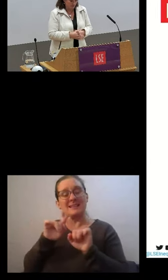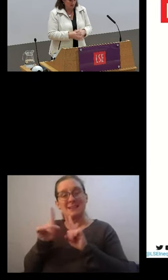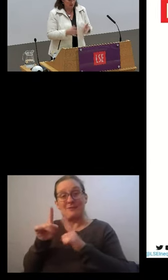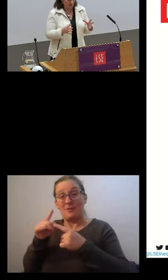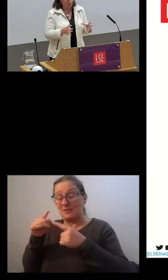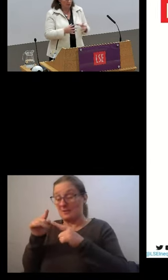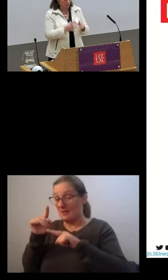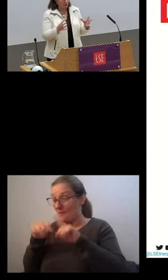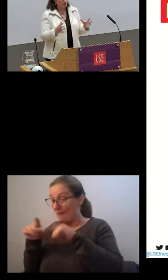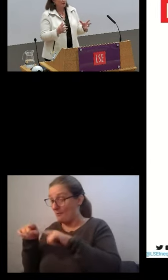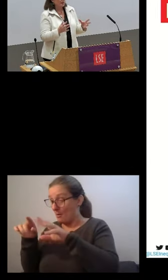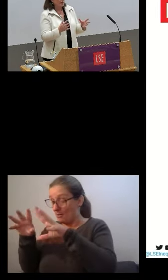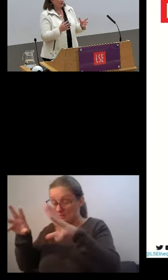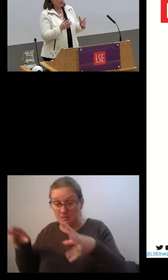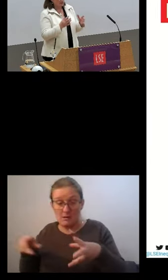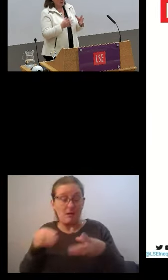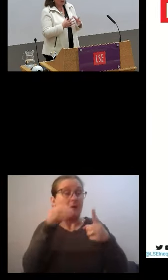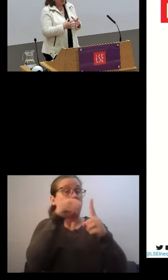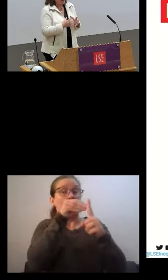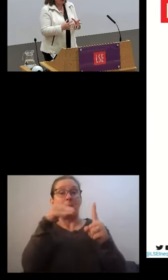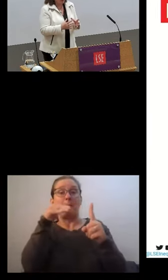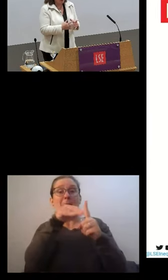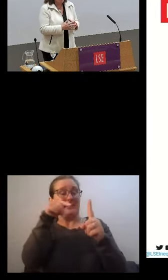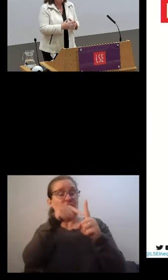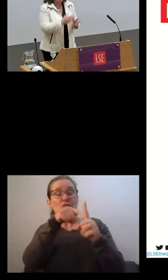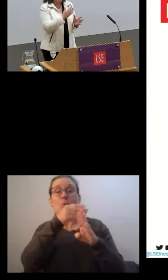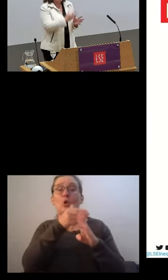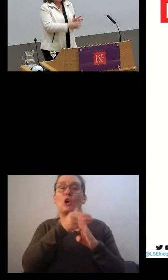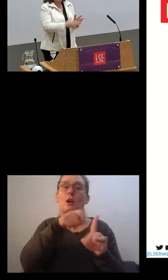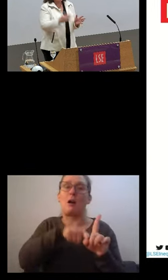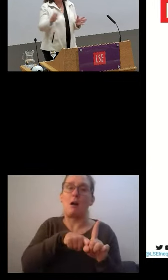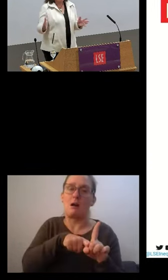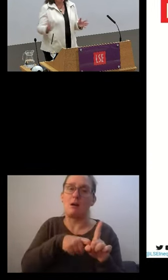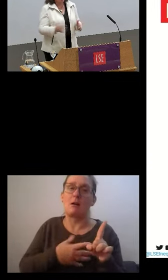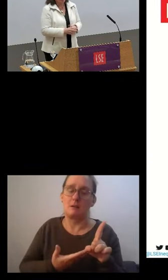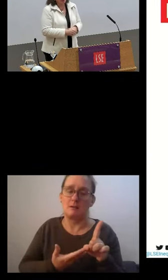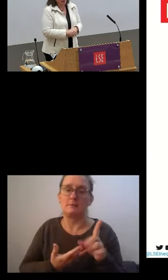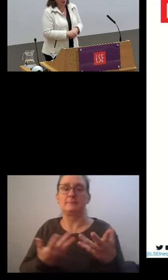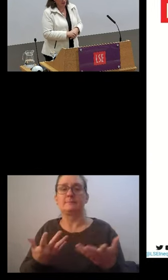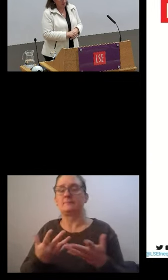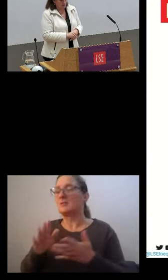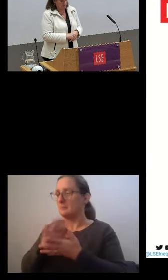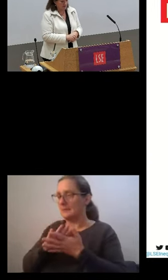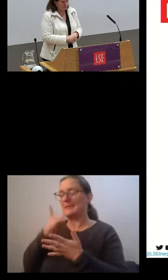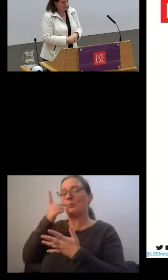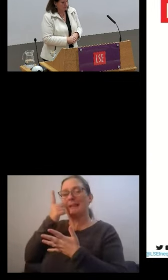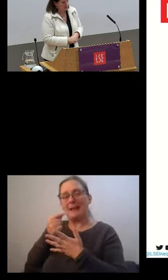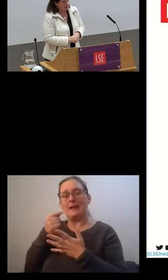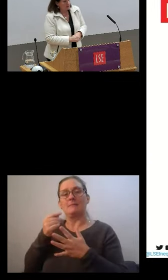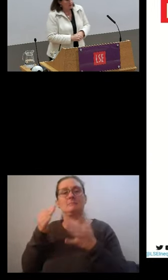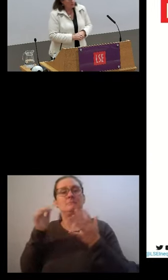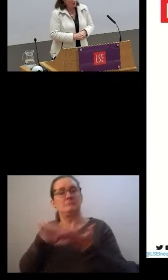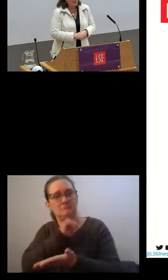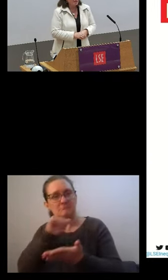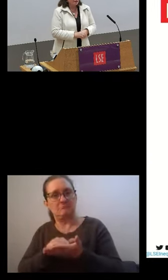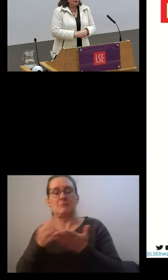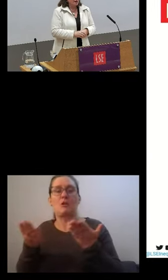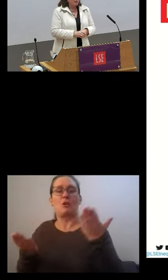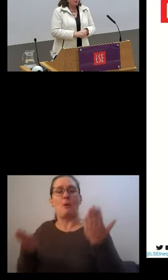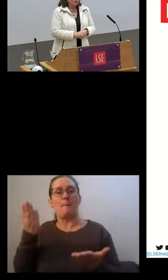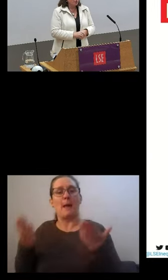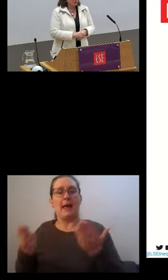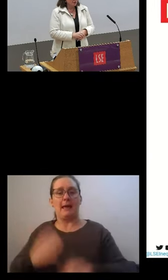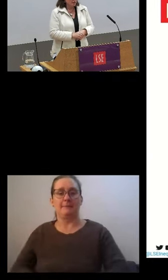That's the point. That's the issue that allows us to compare workers in the labour market. We then